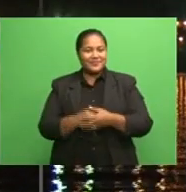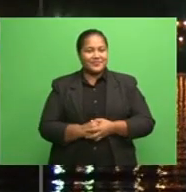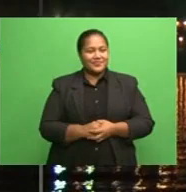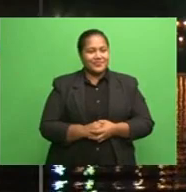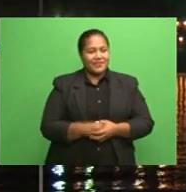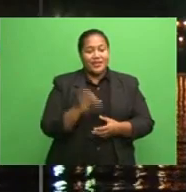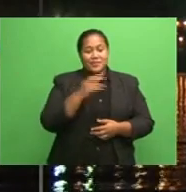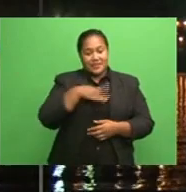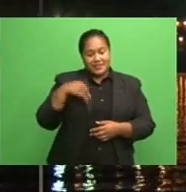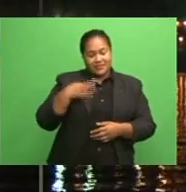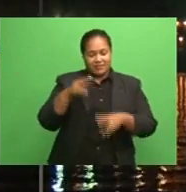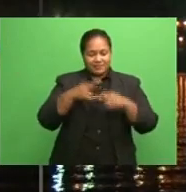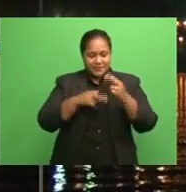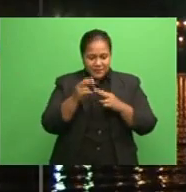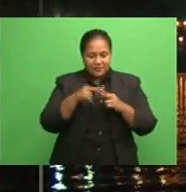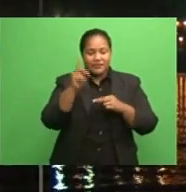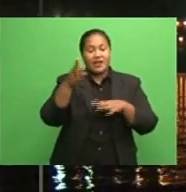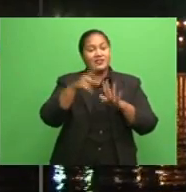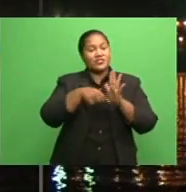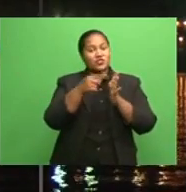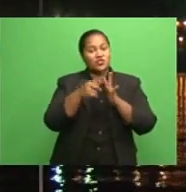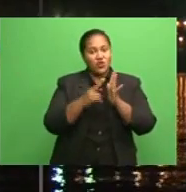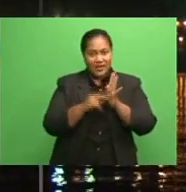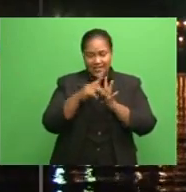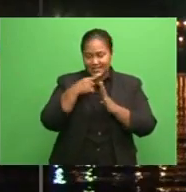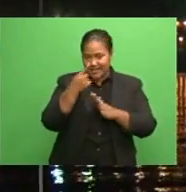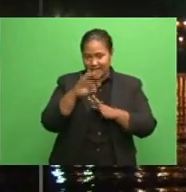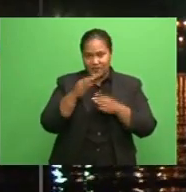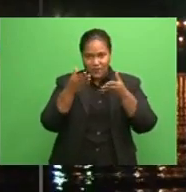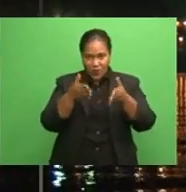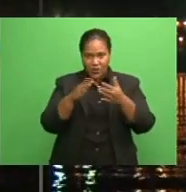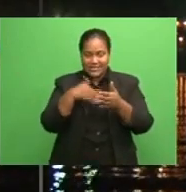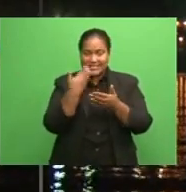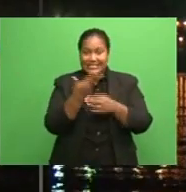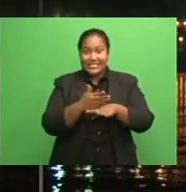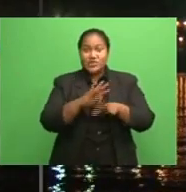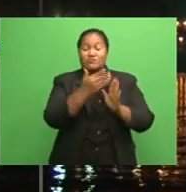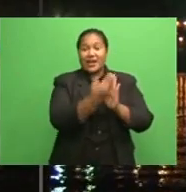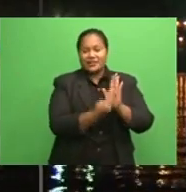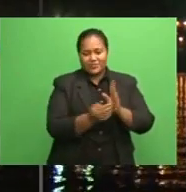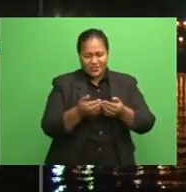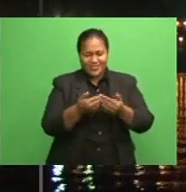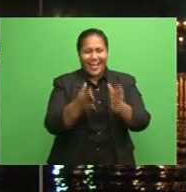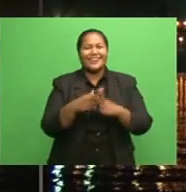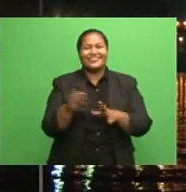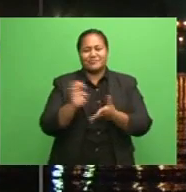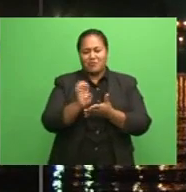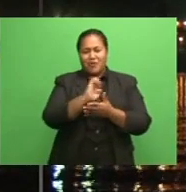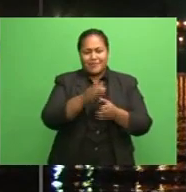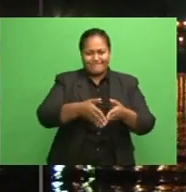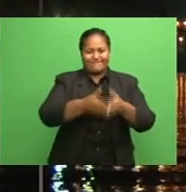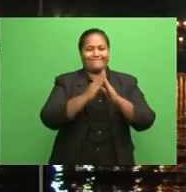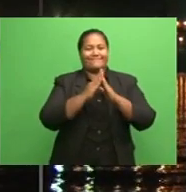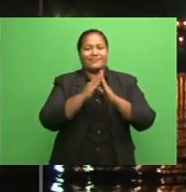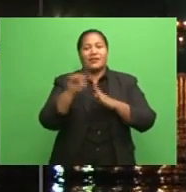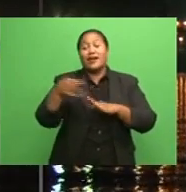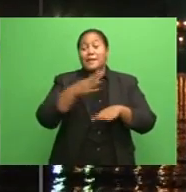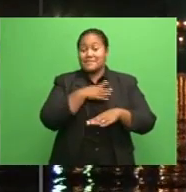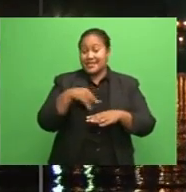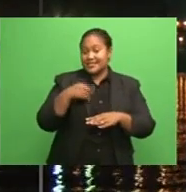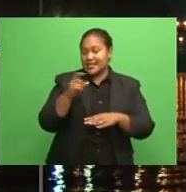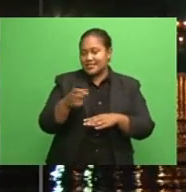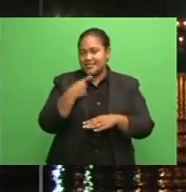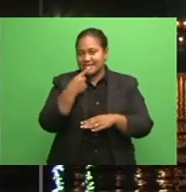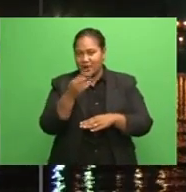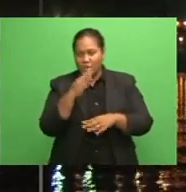Minister for Infrastructure Chone Osamate says the focus of the new budget is to kick-start the Fijian economy. Osamate says while we are waiting